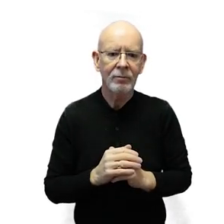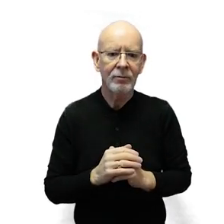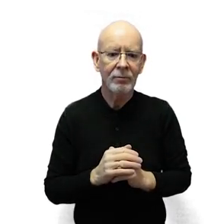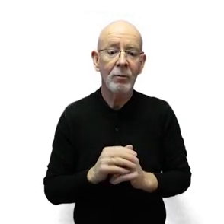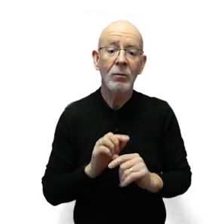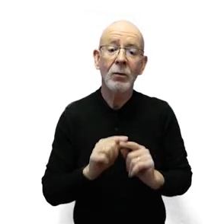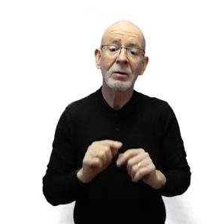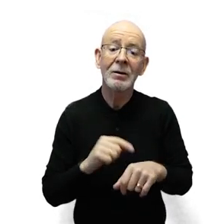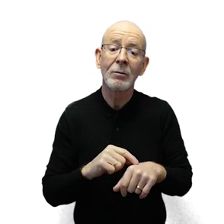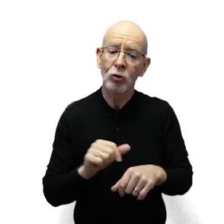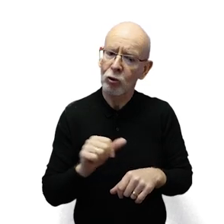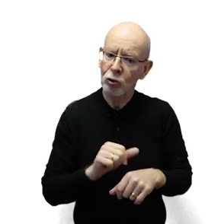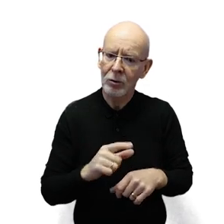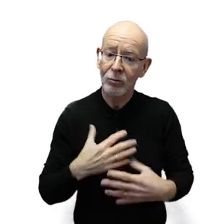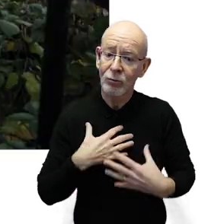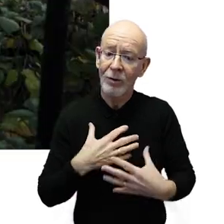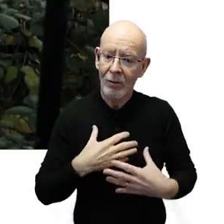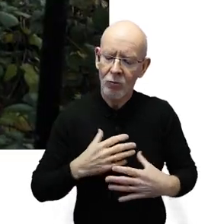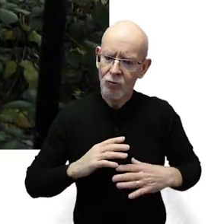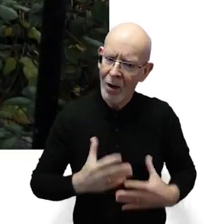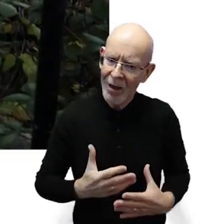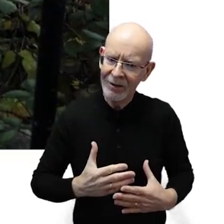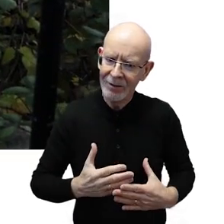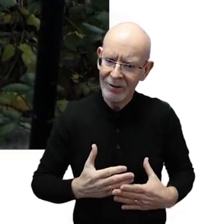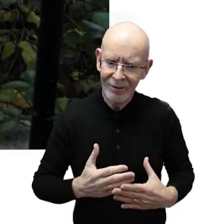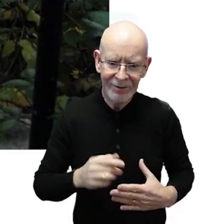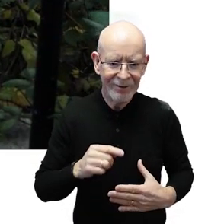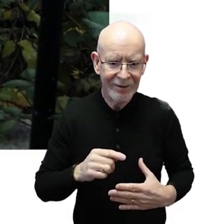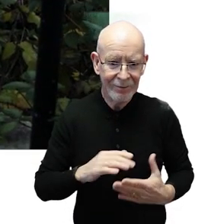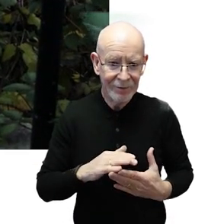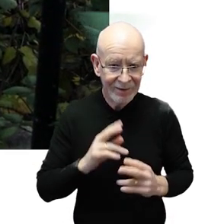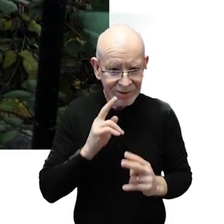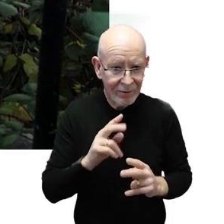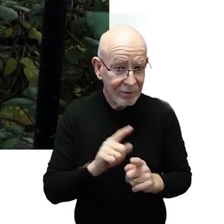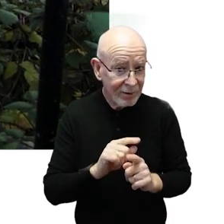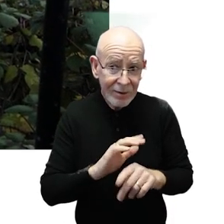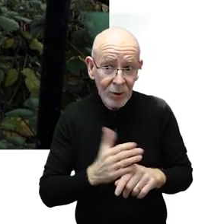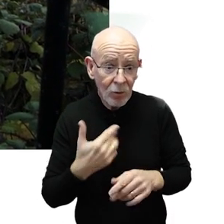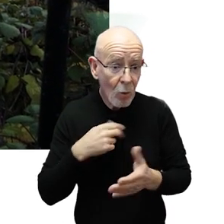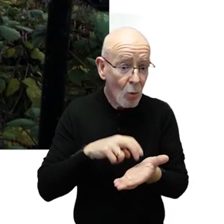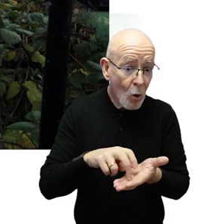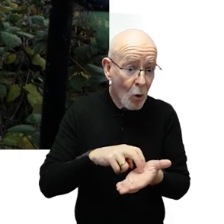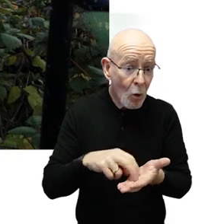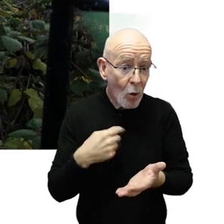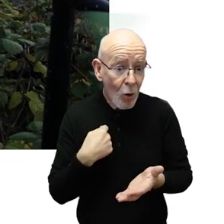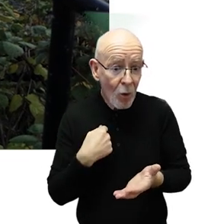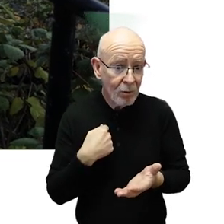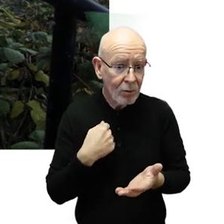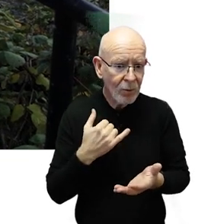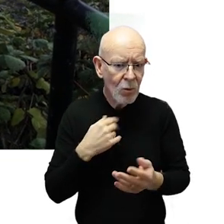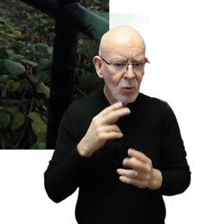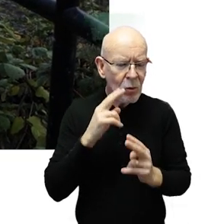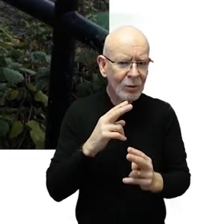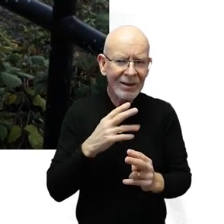The majority of our time should be spent breathing with a relaxed breathing pattern, even when we are walking. We may